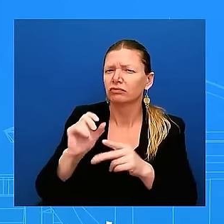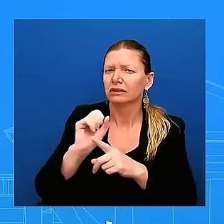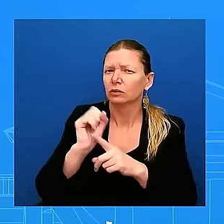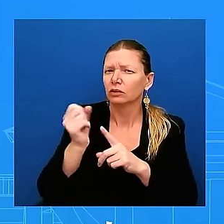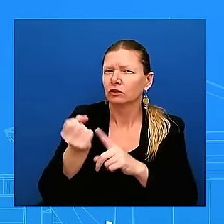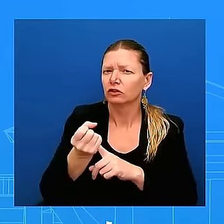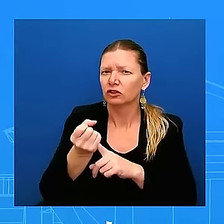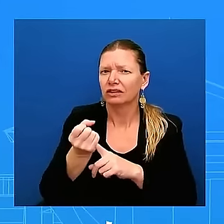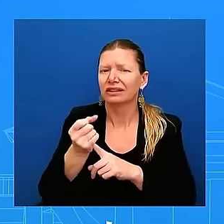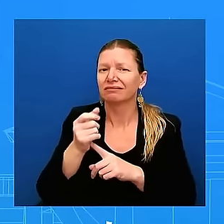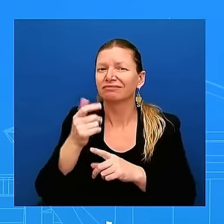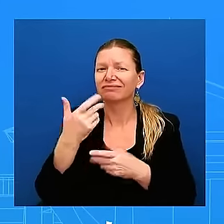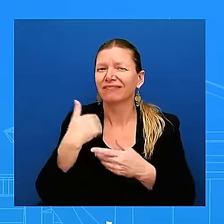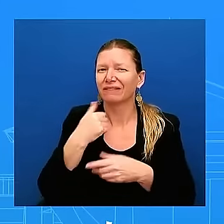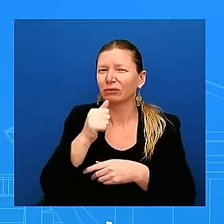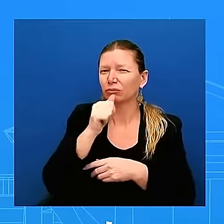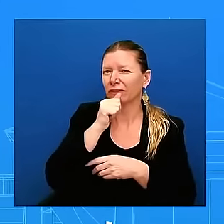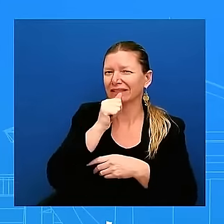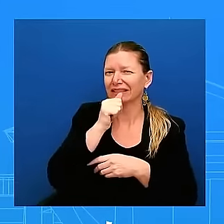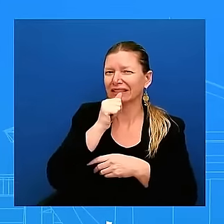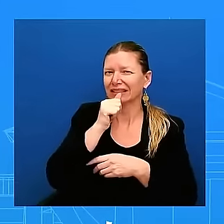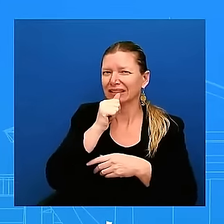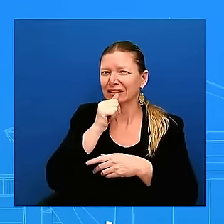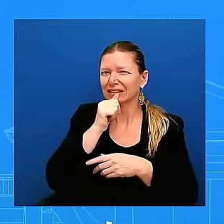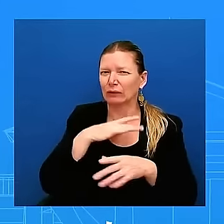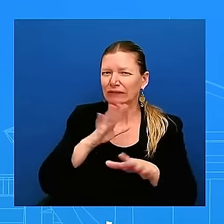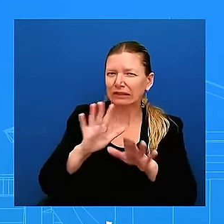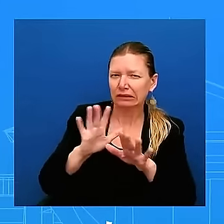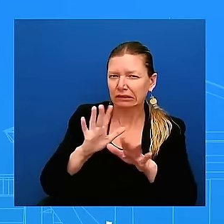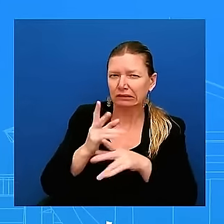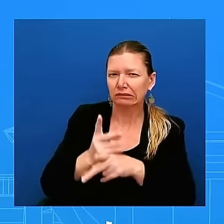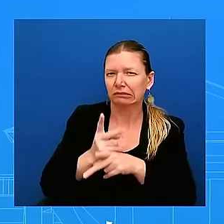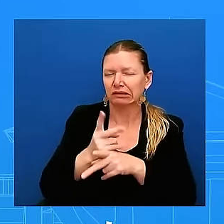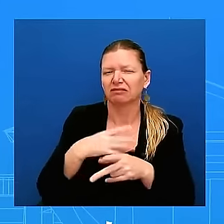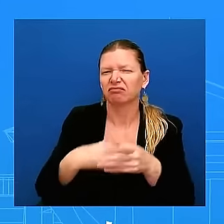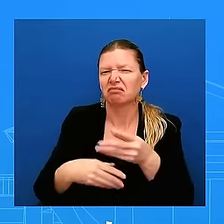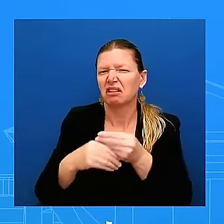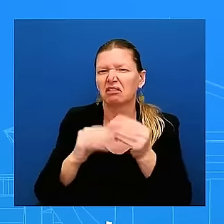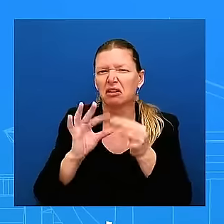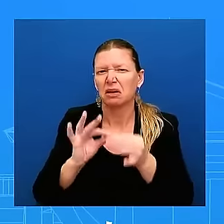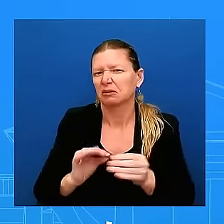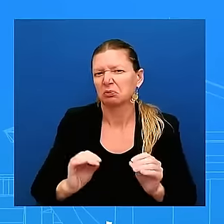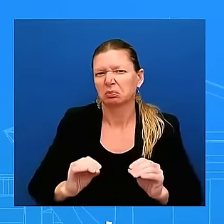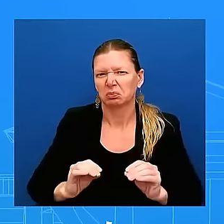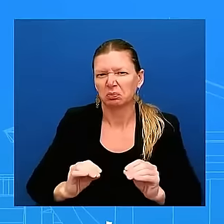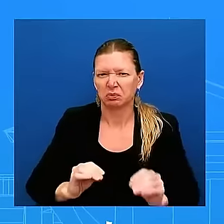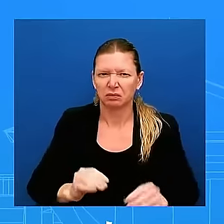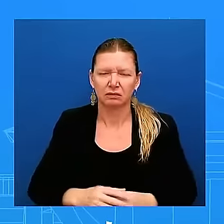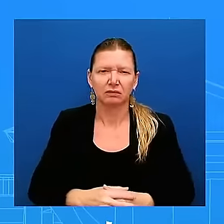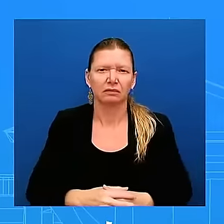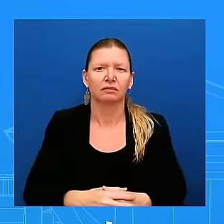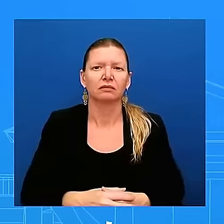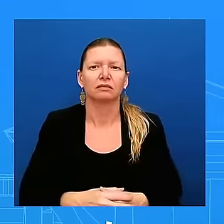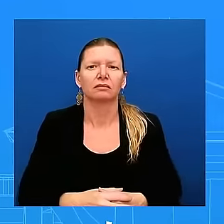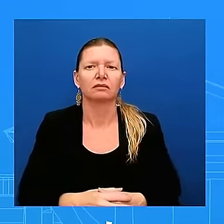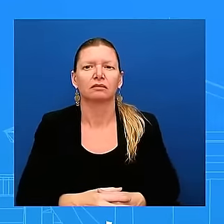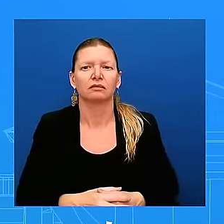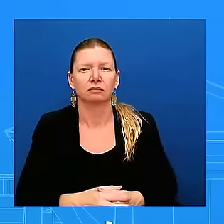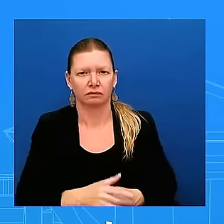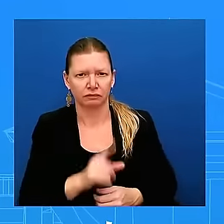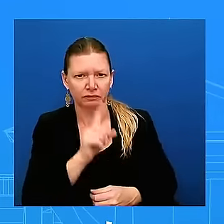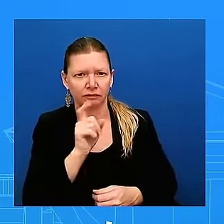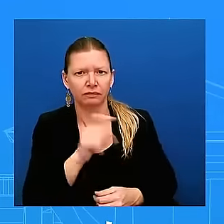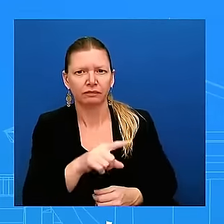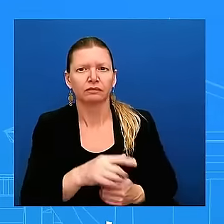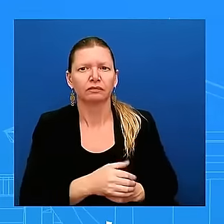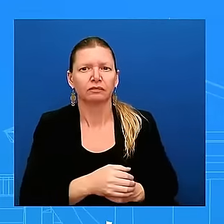comments from here okay uh kareen regarding the exploding pagers in lebanon forgive me if i missed it did you say if the president had been briefed on